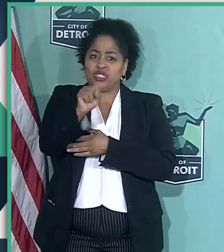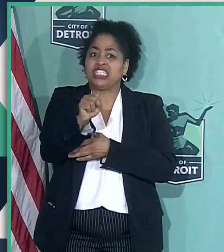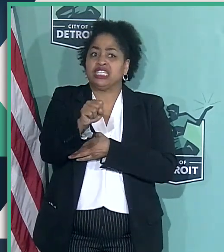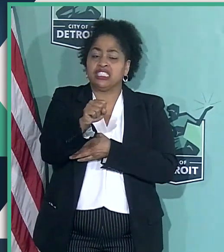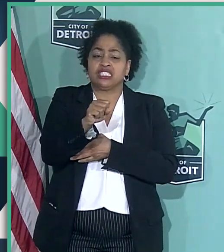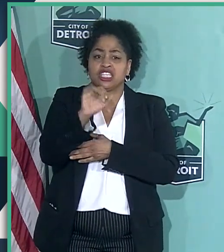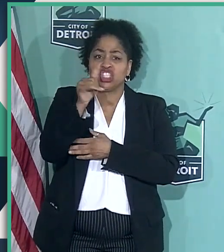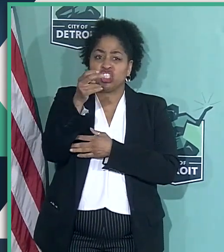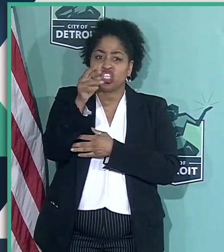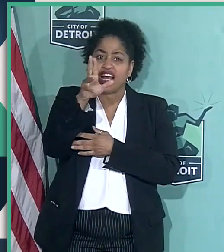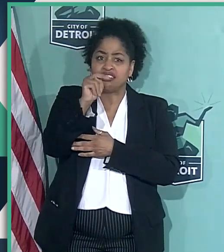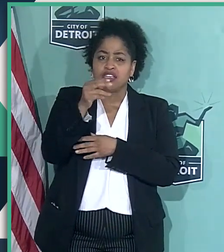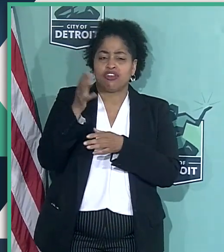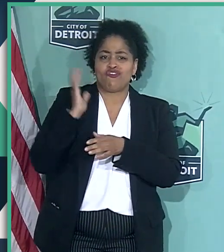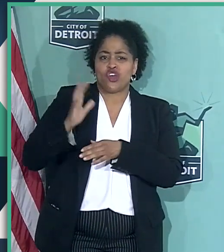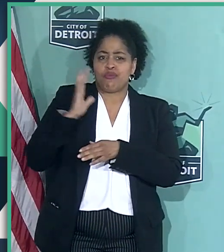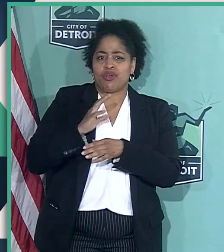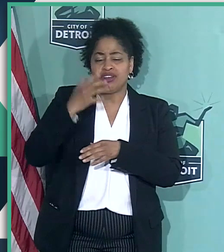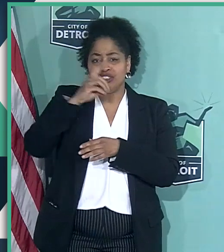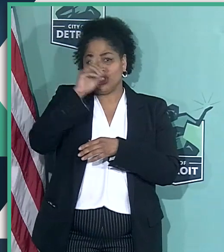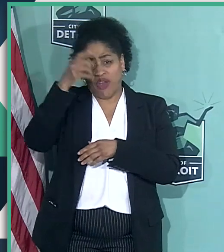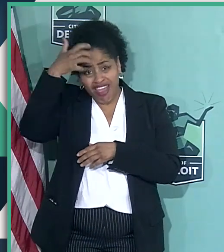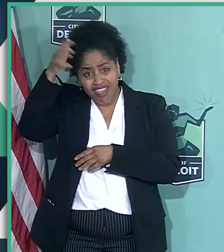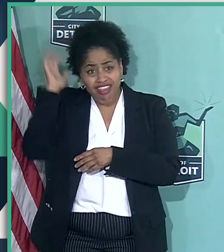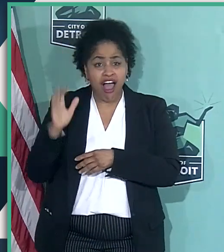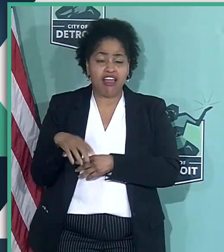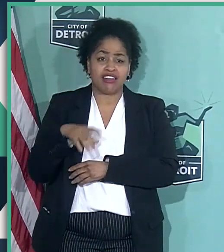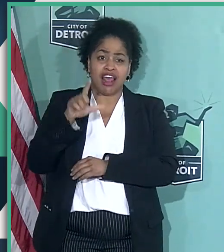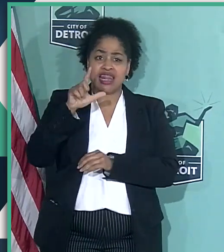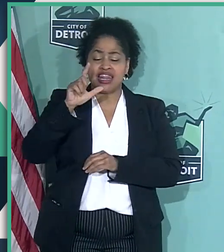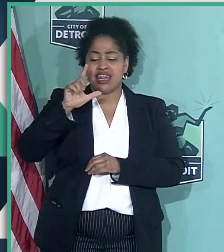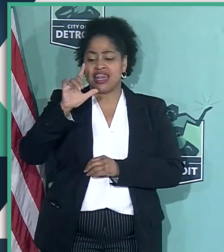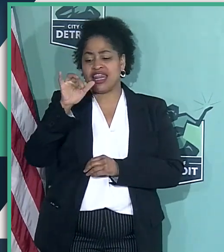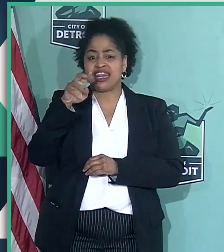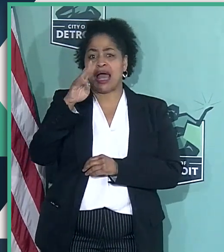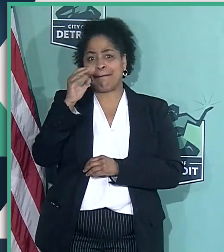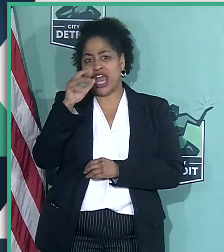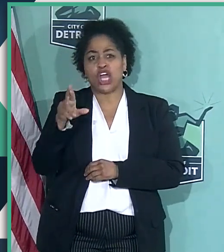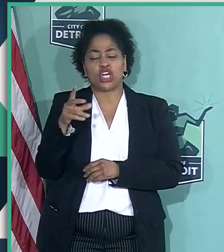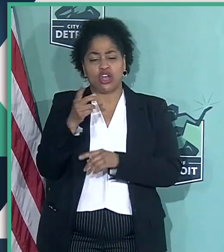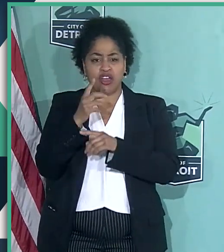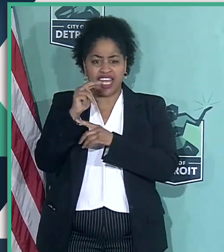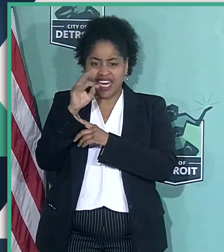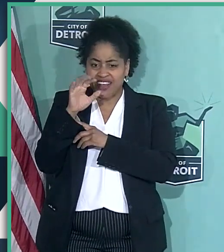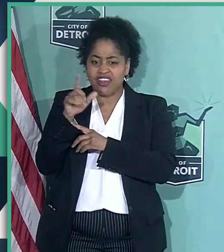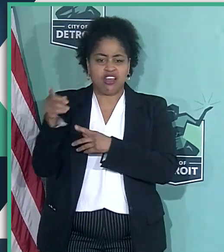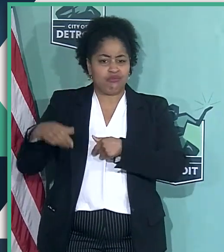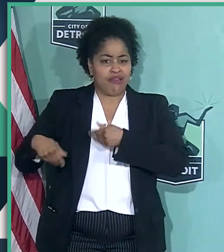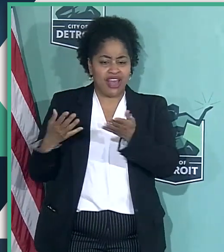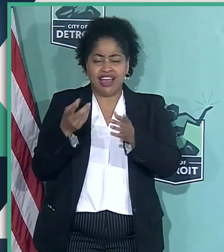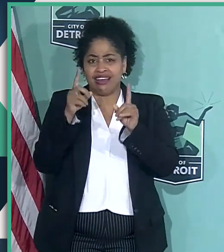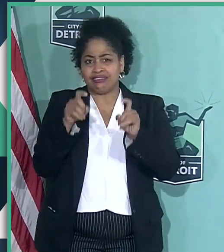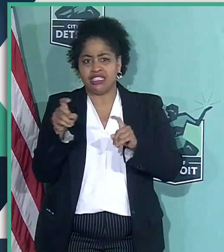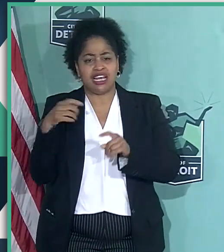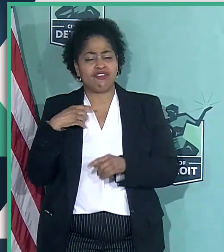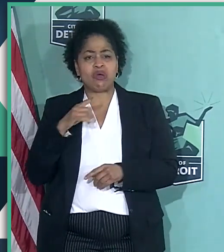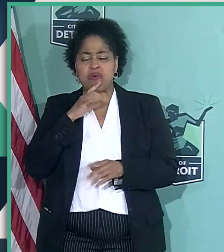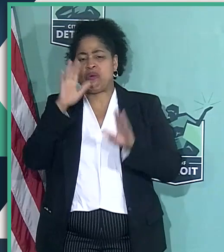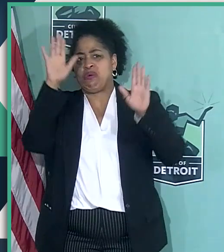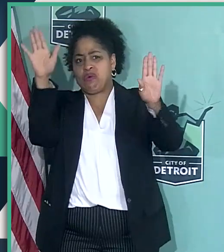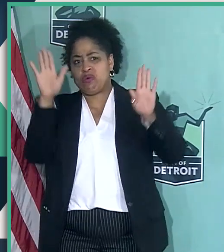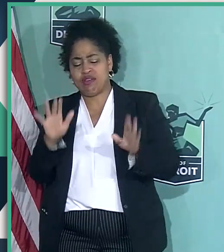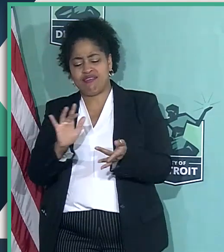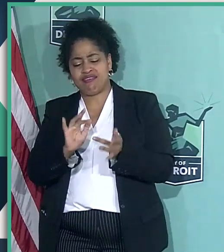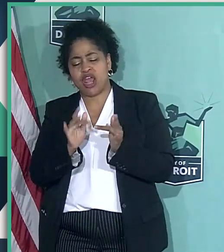Detroit linebacker, and Mike Jones from the NFL have Platform Health Care. They're providing our testing. We've just got a great network